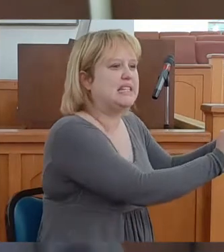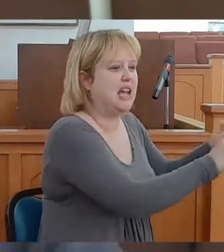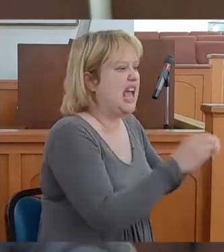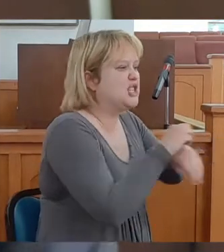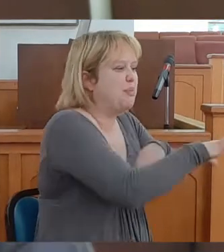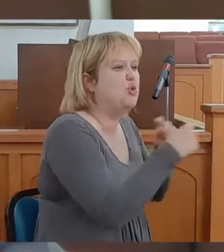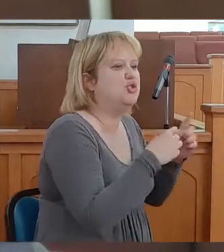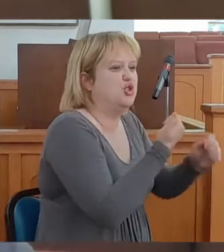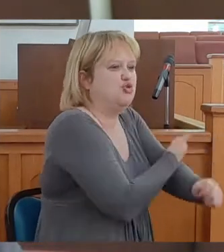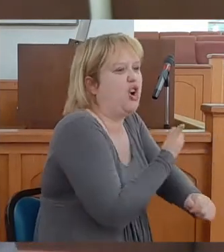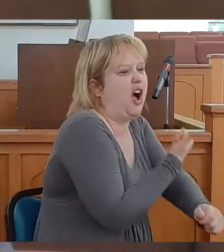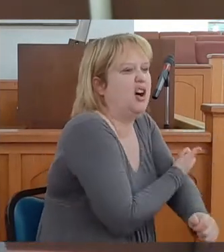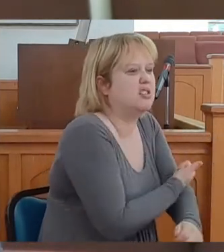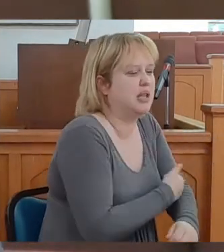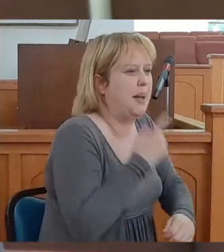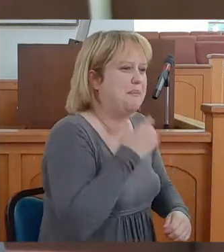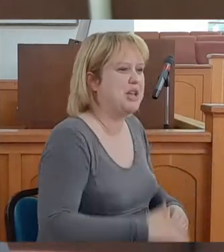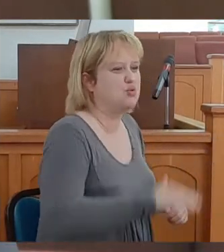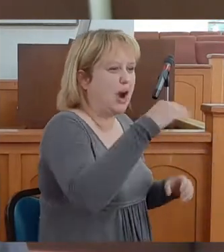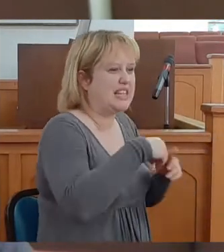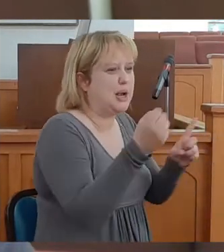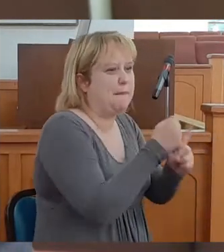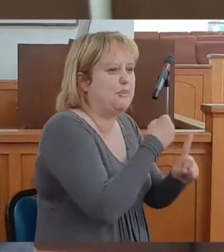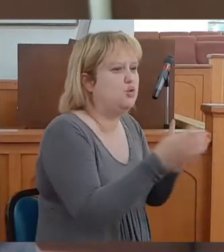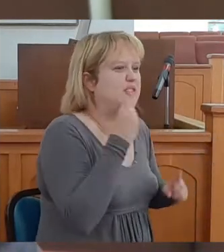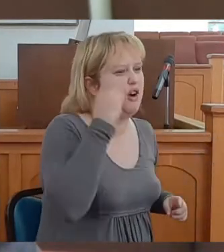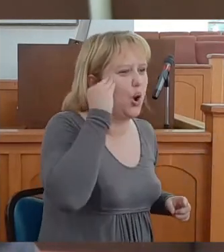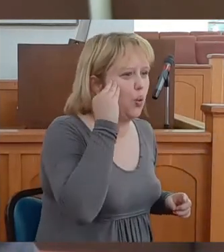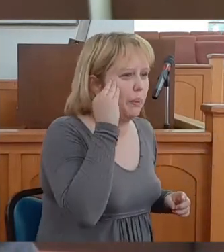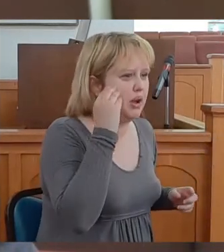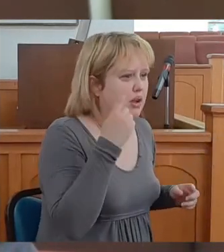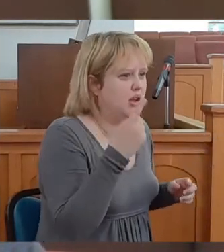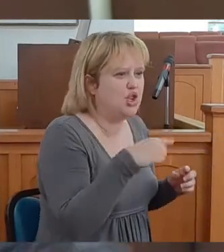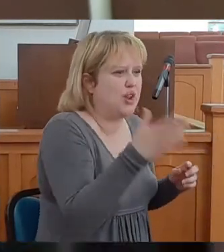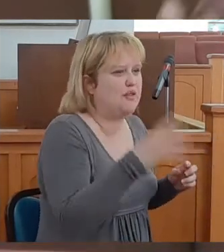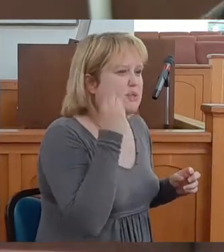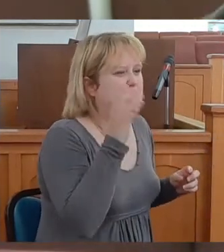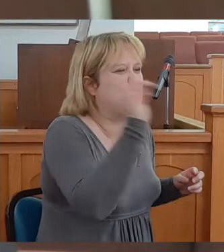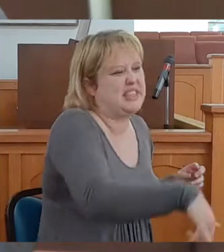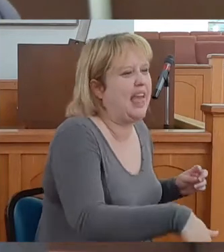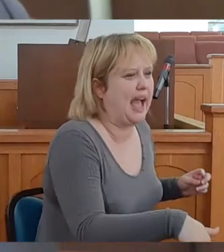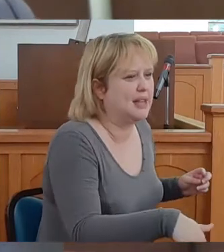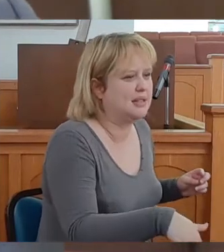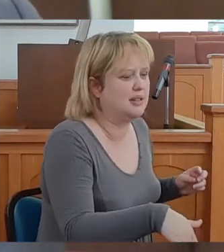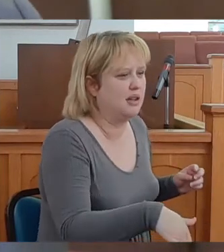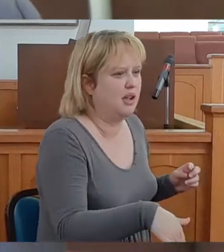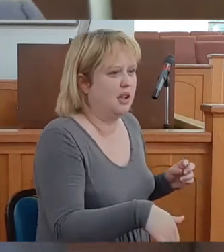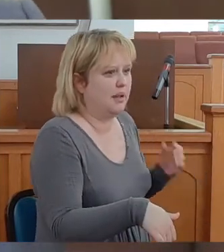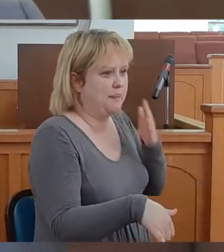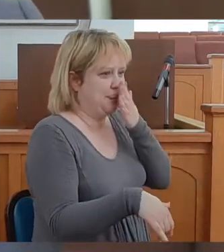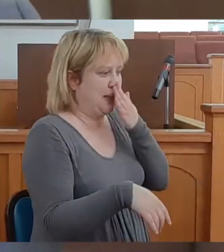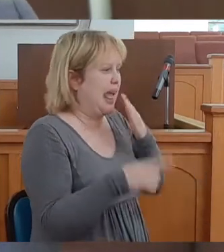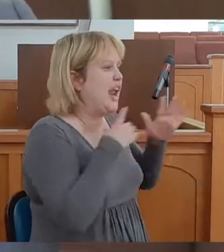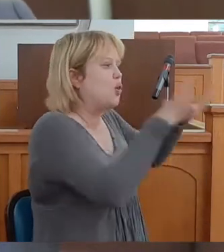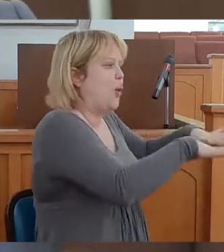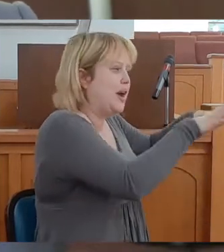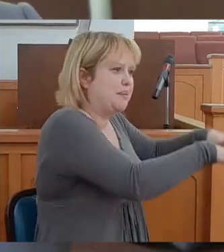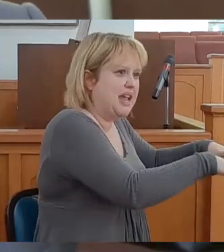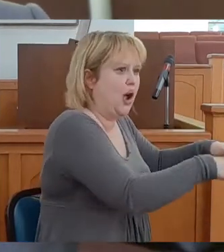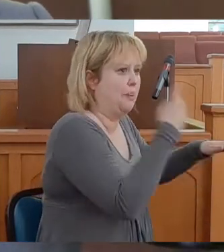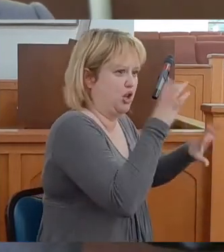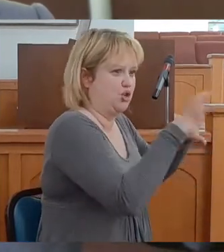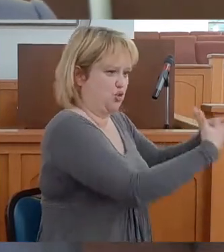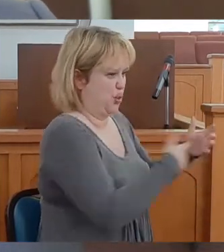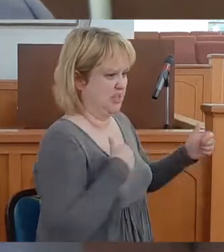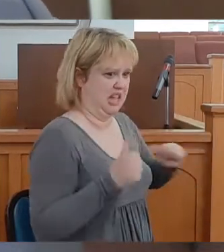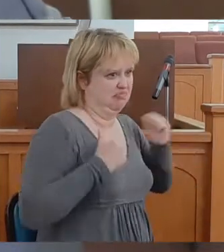to drugs, being raised in an abusive home. And I quieted the crowd down because they was getting